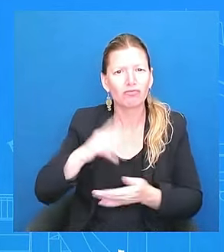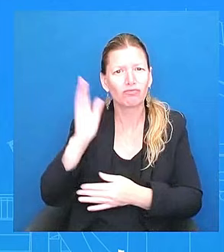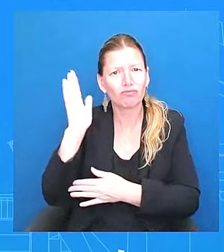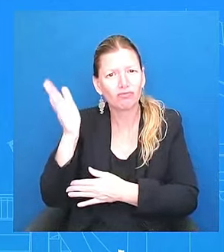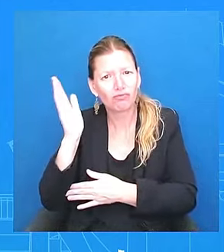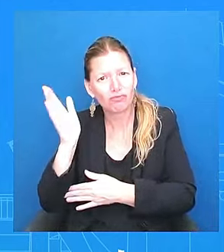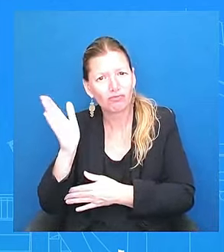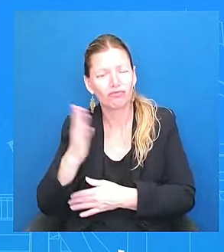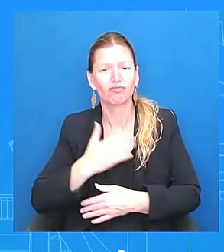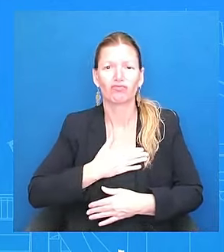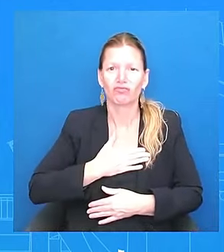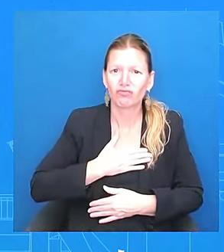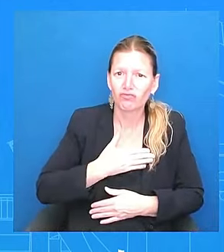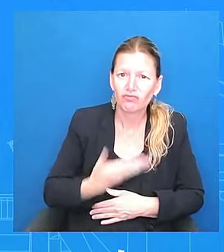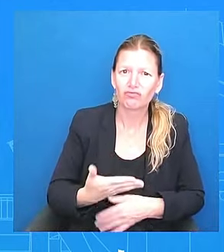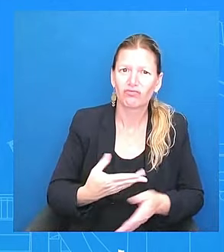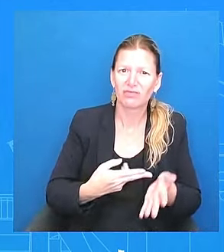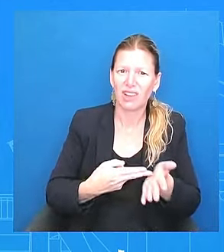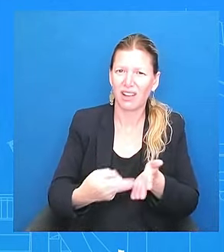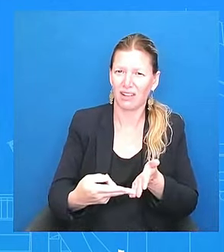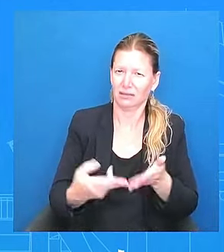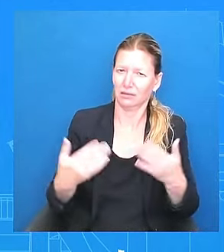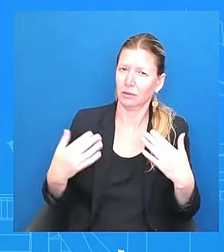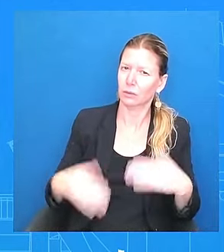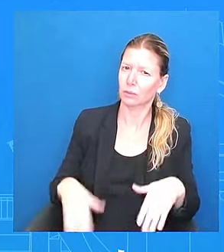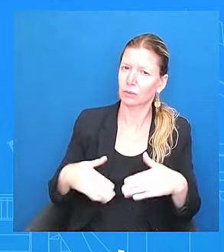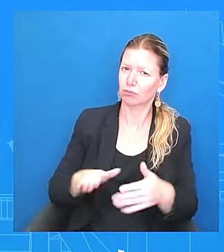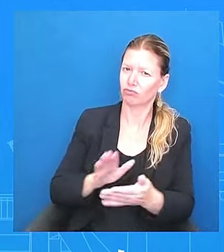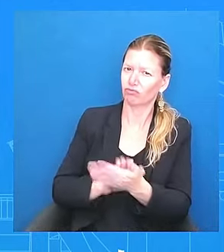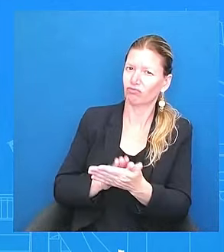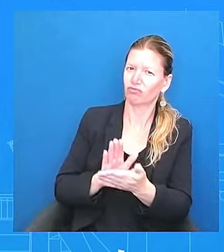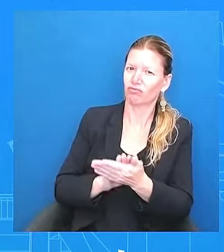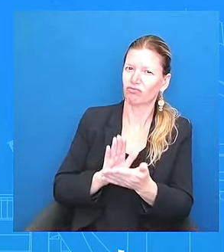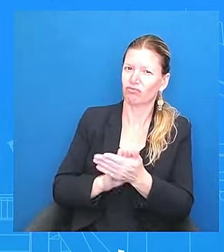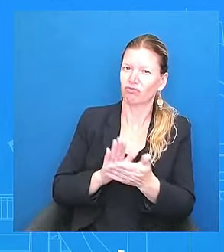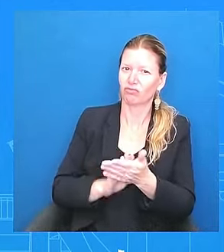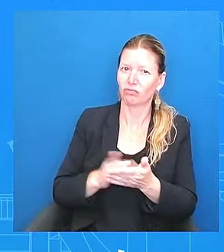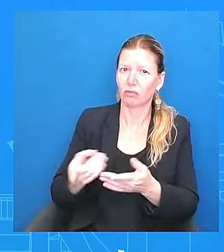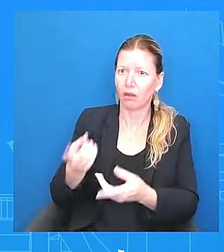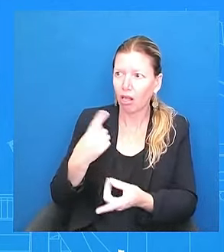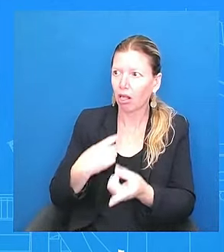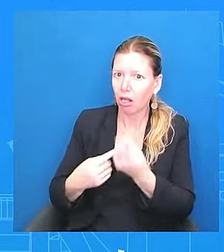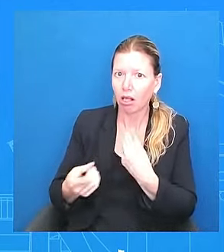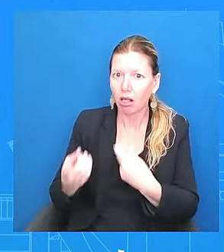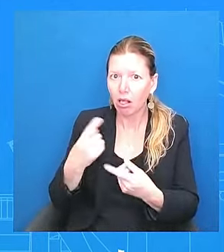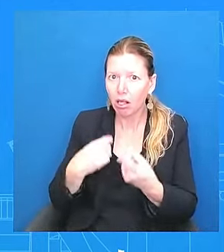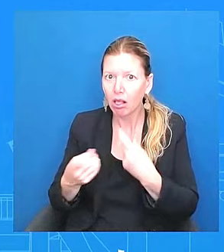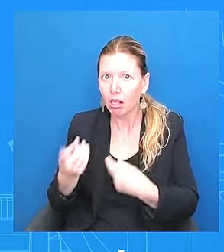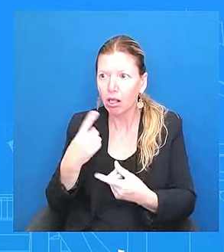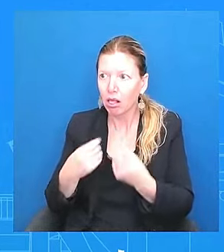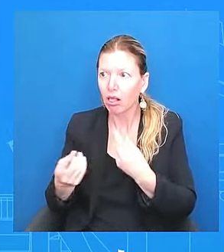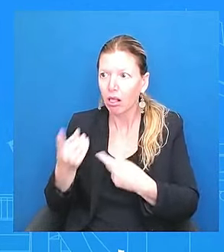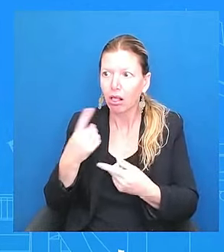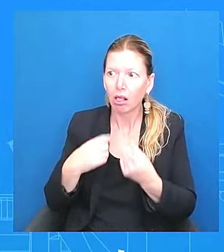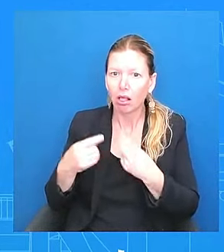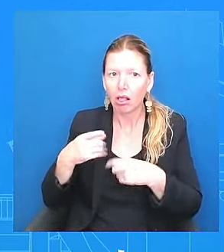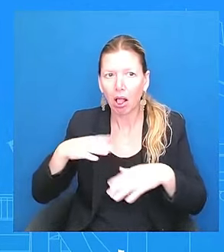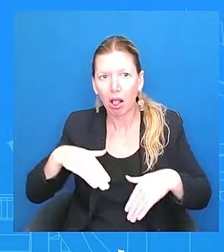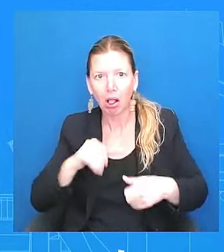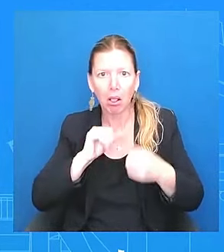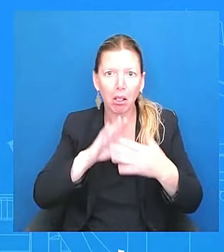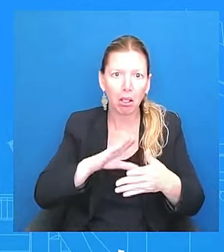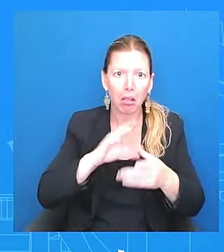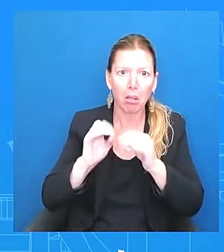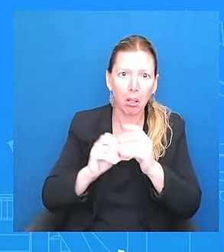about all the time. He took that right on. Now he is talking and engaging with leaders. That is something that